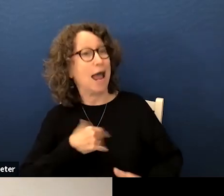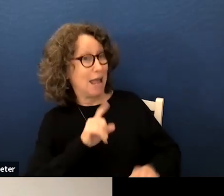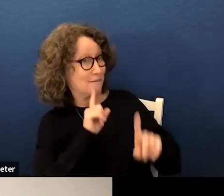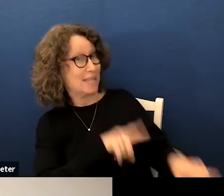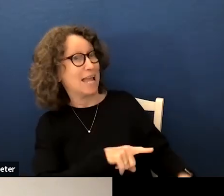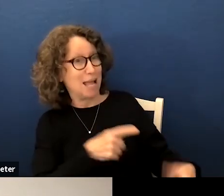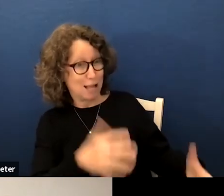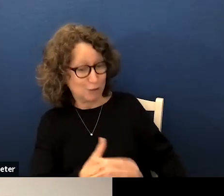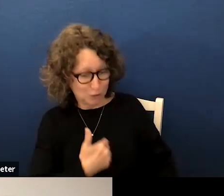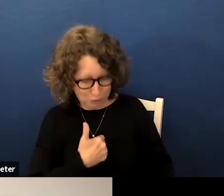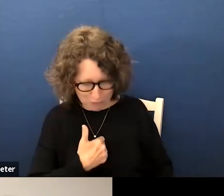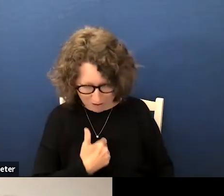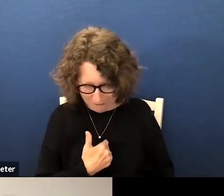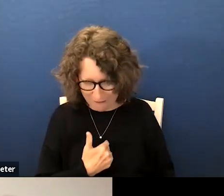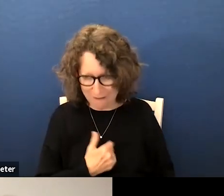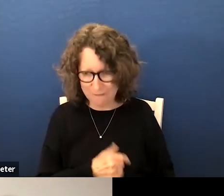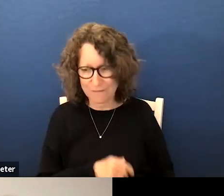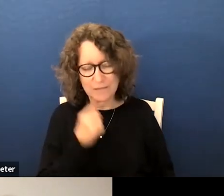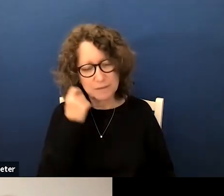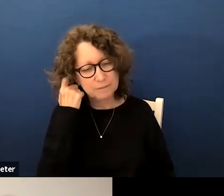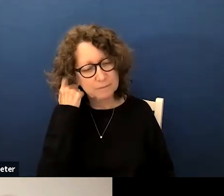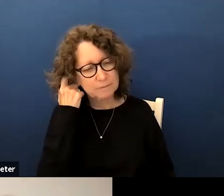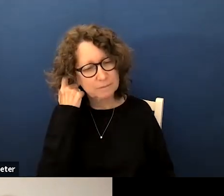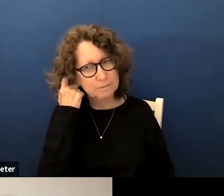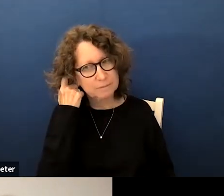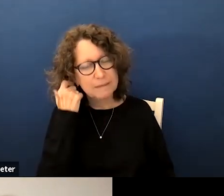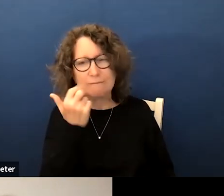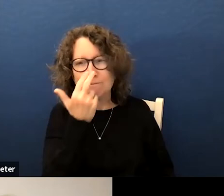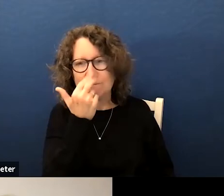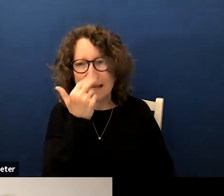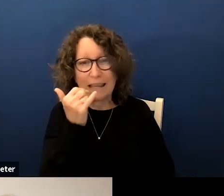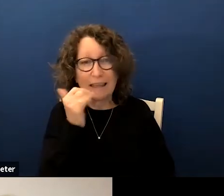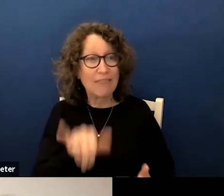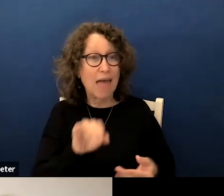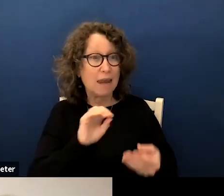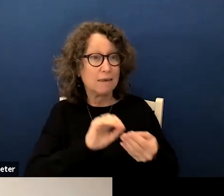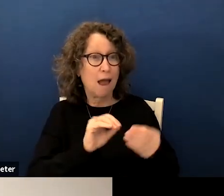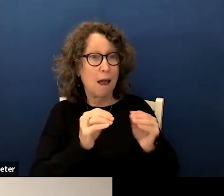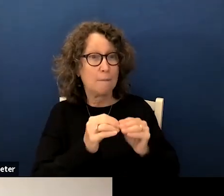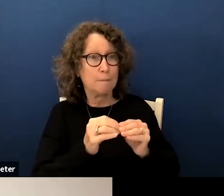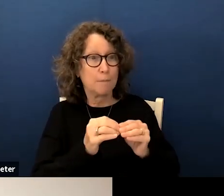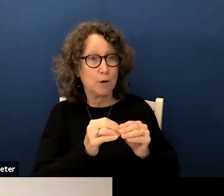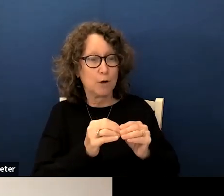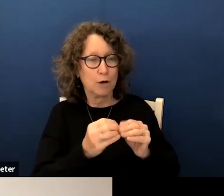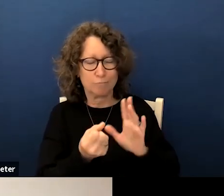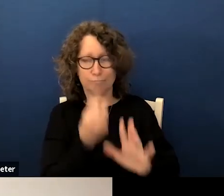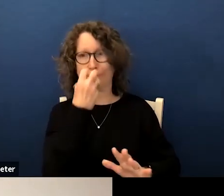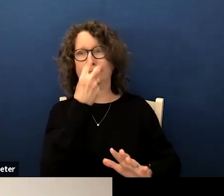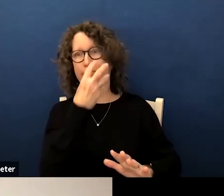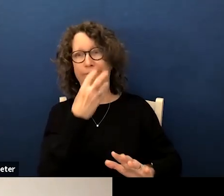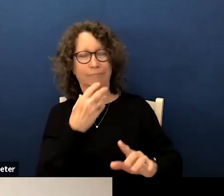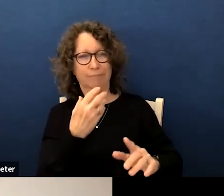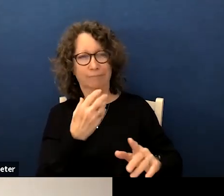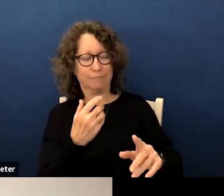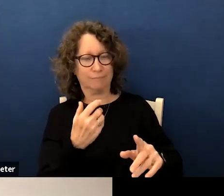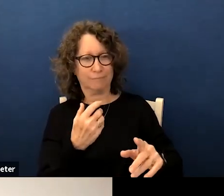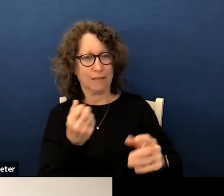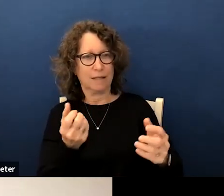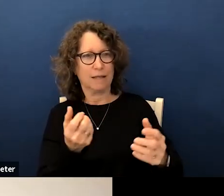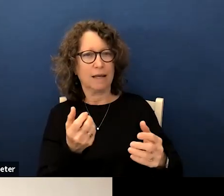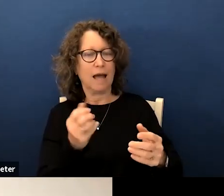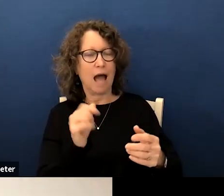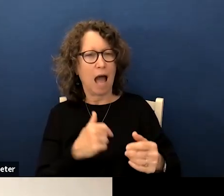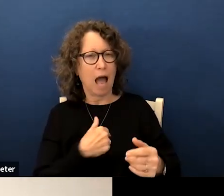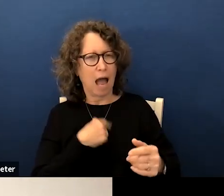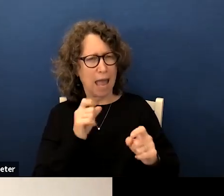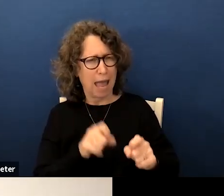answer and uh it's funny because that number jumped out at me also so much so that